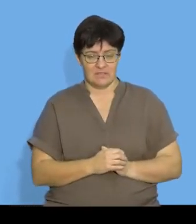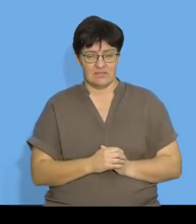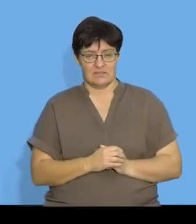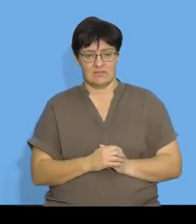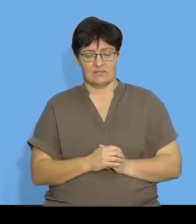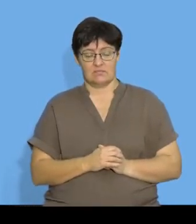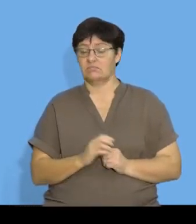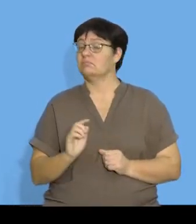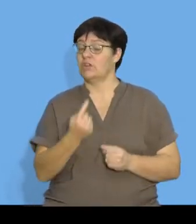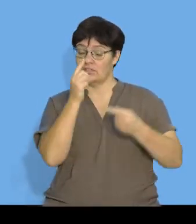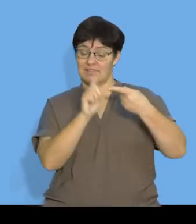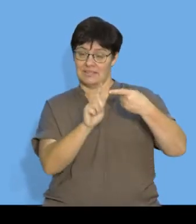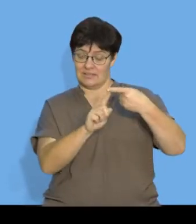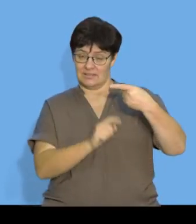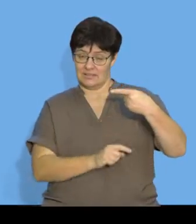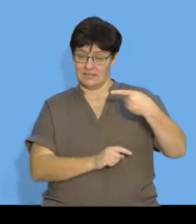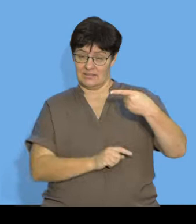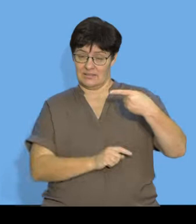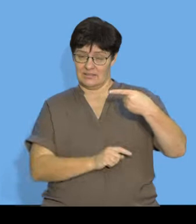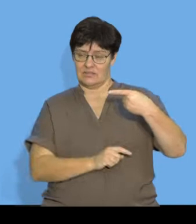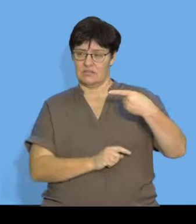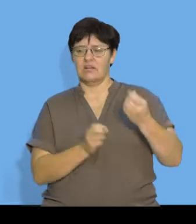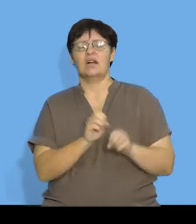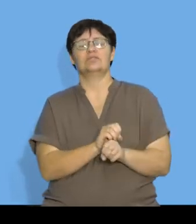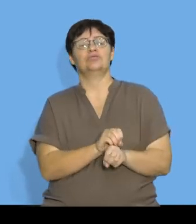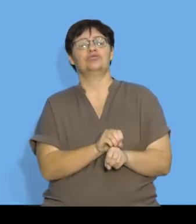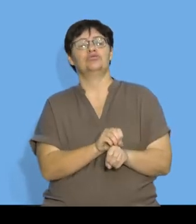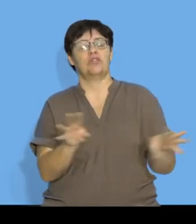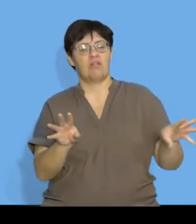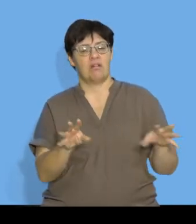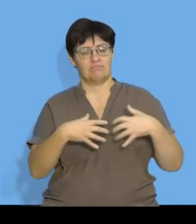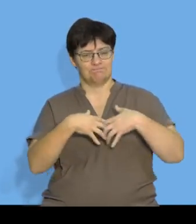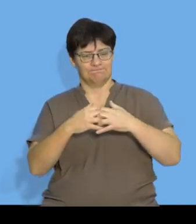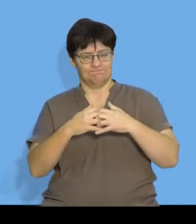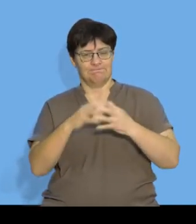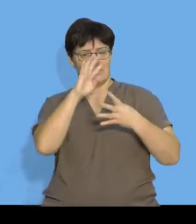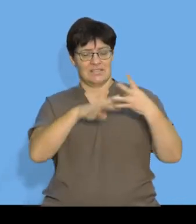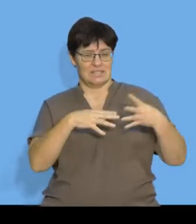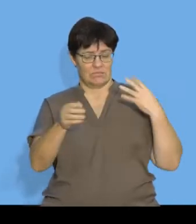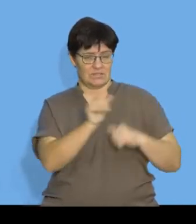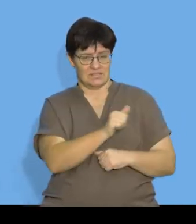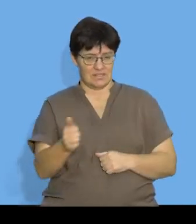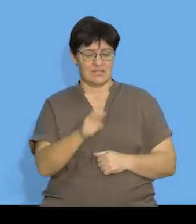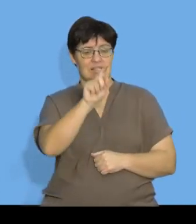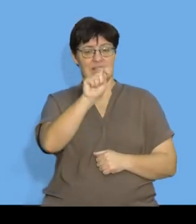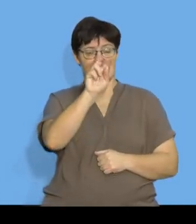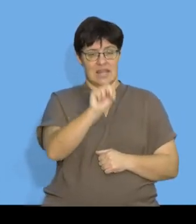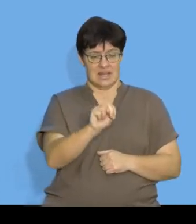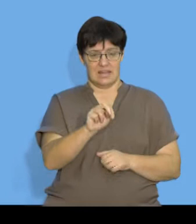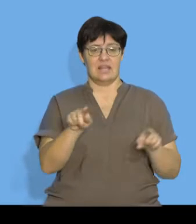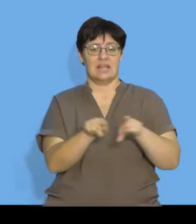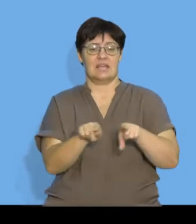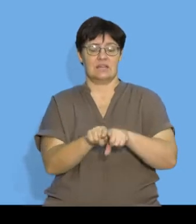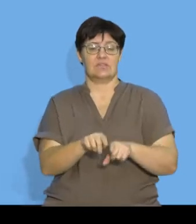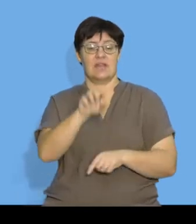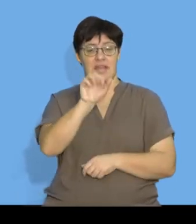Firstly, I'm going to be talking to you about the general form of an arithmetic sequence, which is Tn is